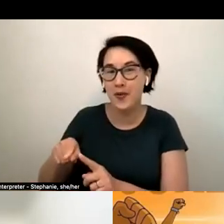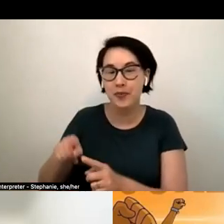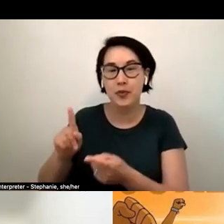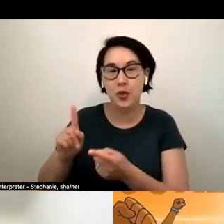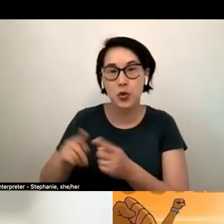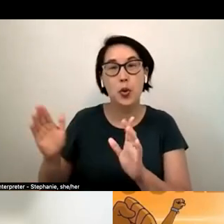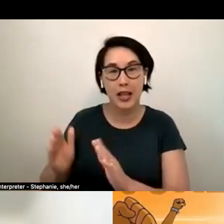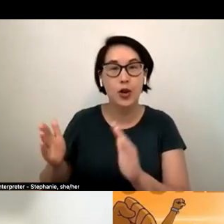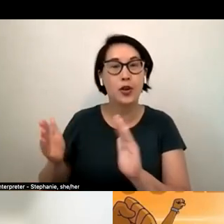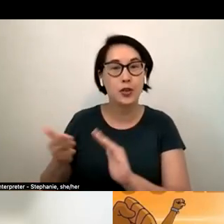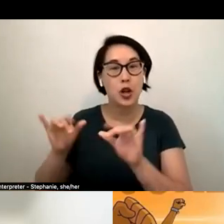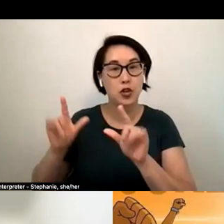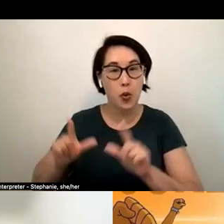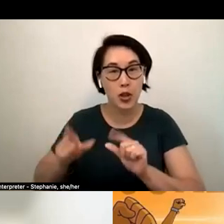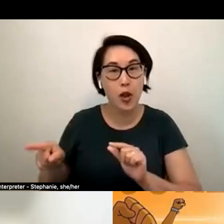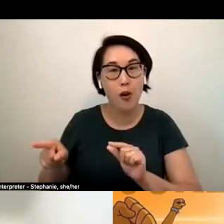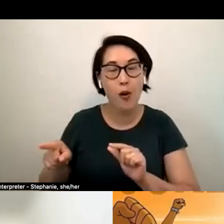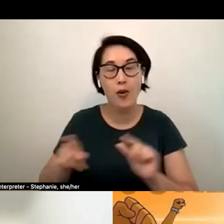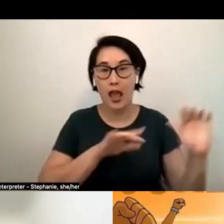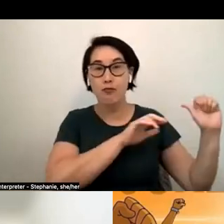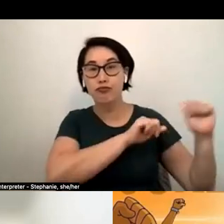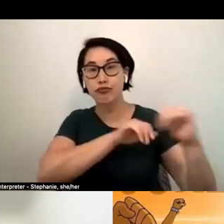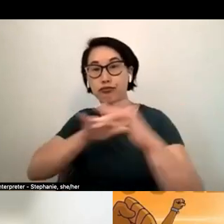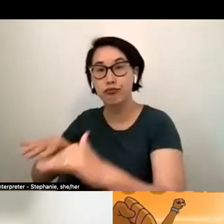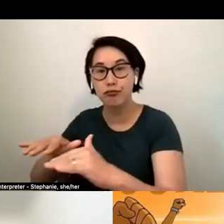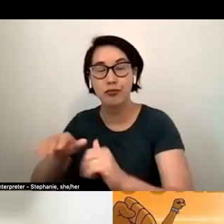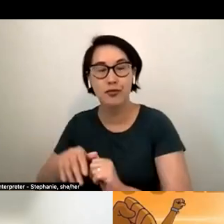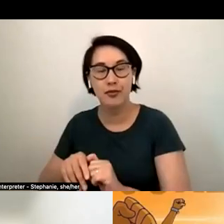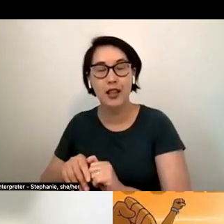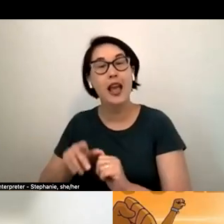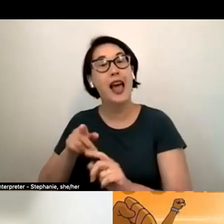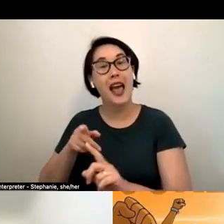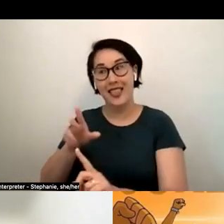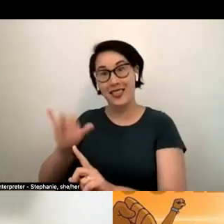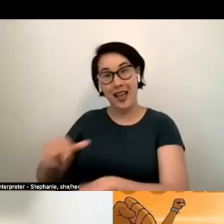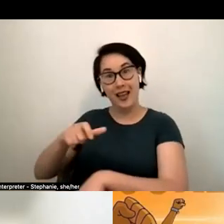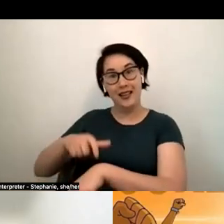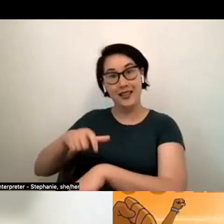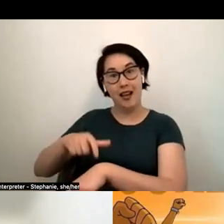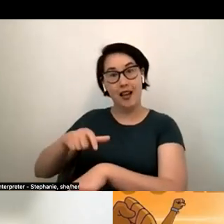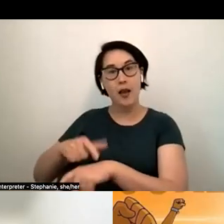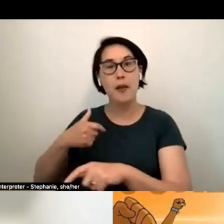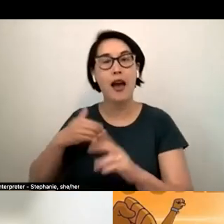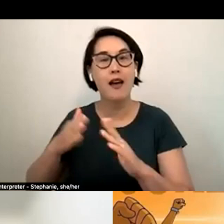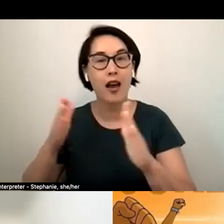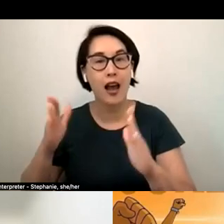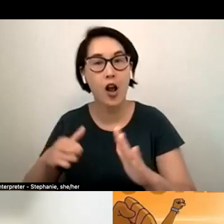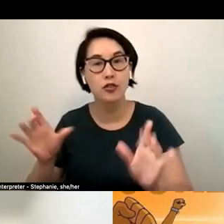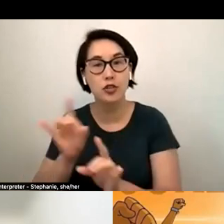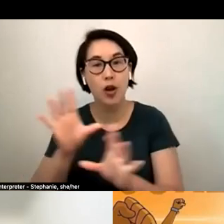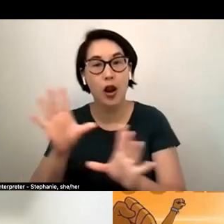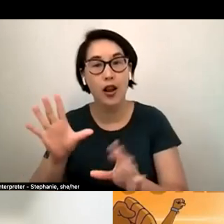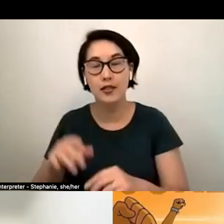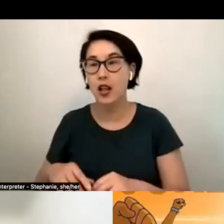tokyo there was a housing crisis there goes that housing thing again back then and so when the japanese were